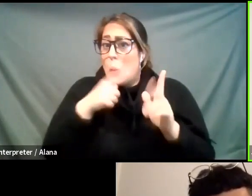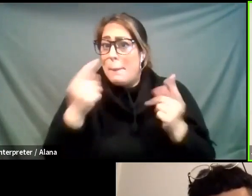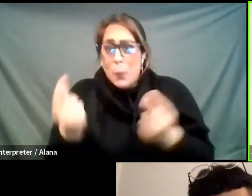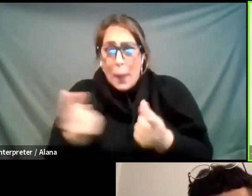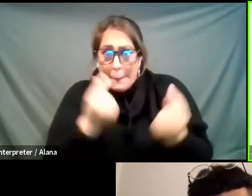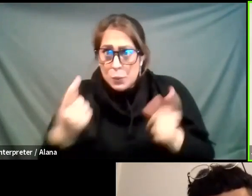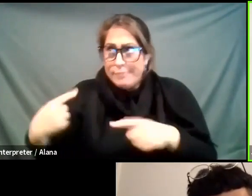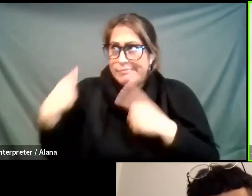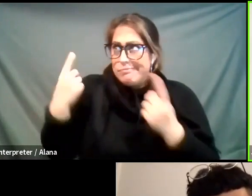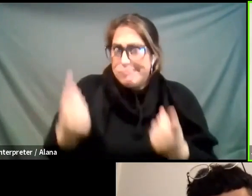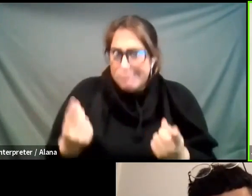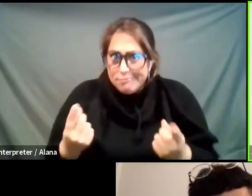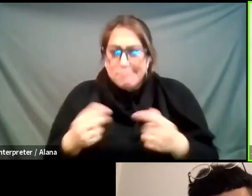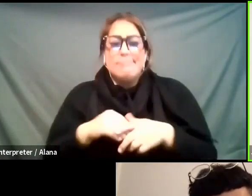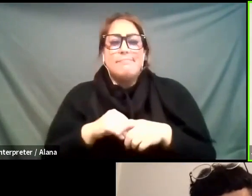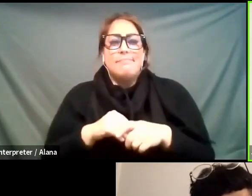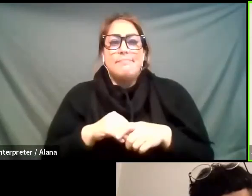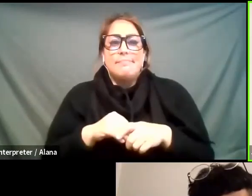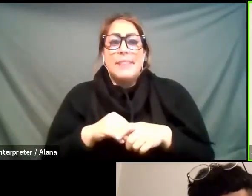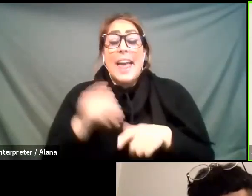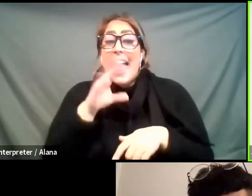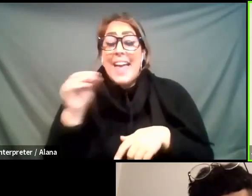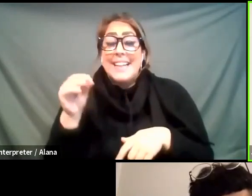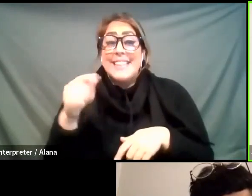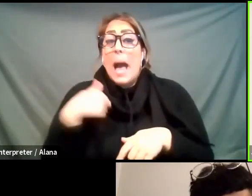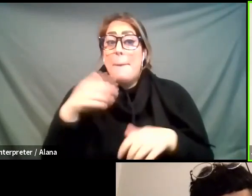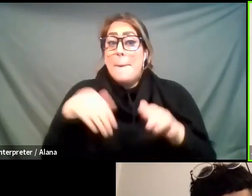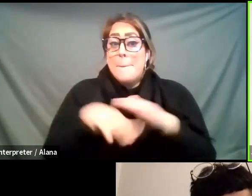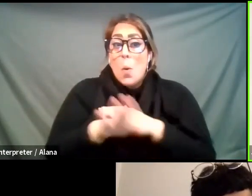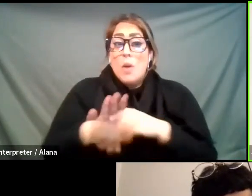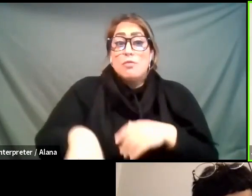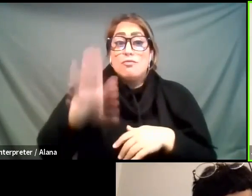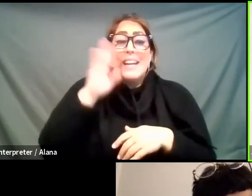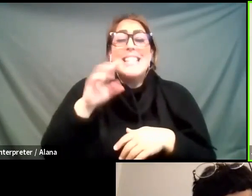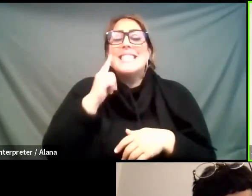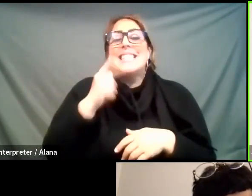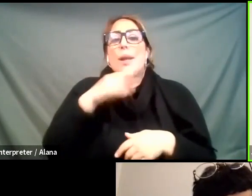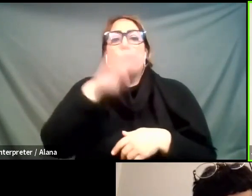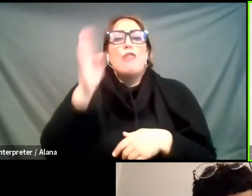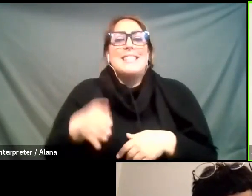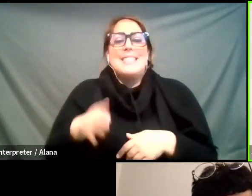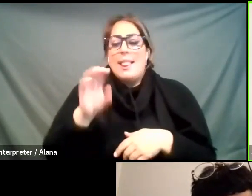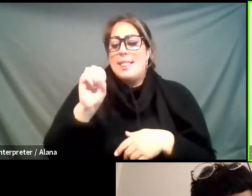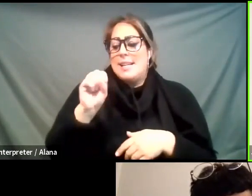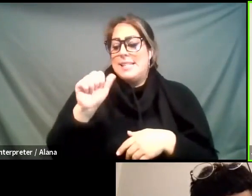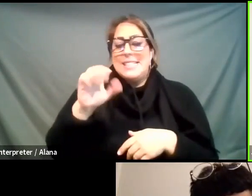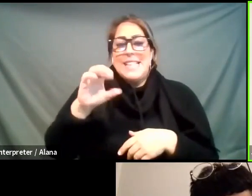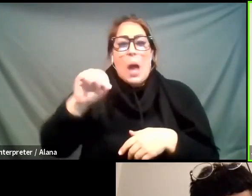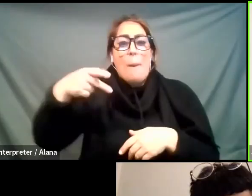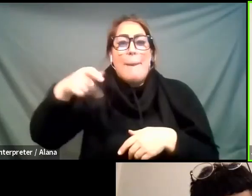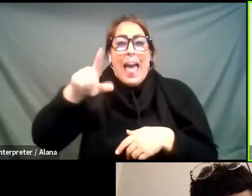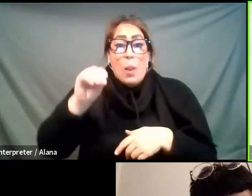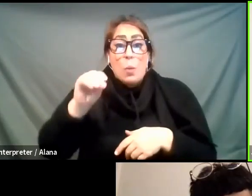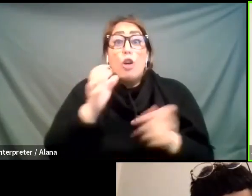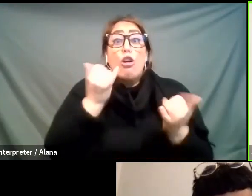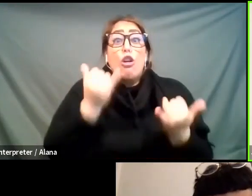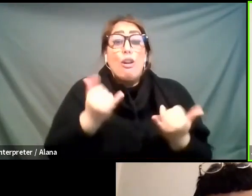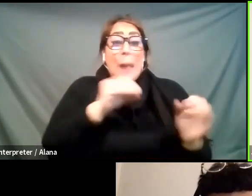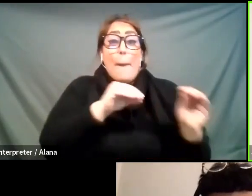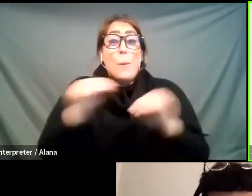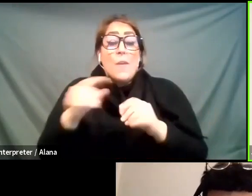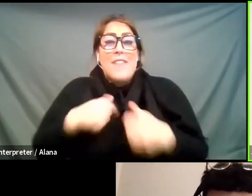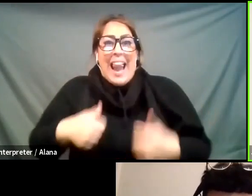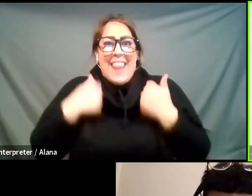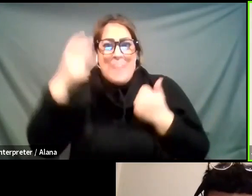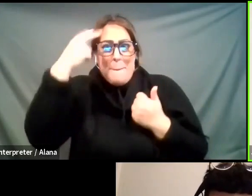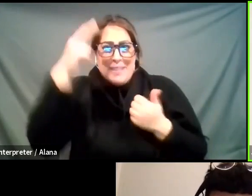and i was born and raised in sao paulo in brazil and currently living in mexico city which is where i'm speaking with